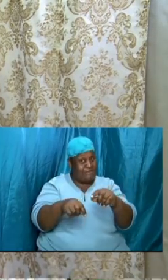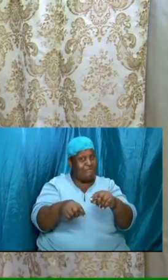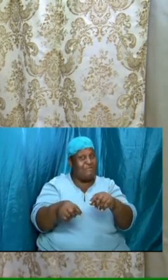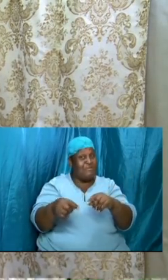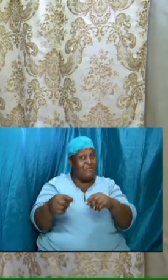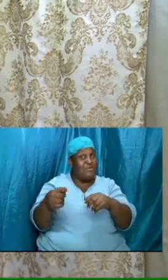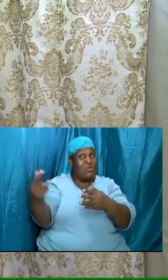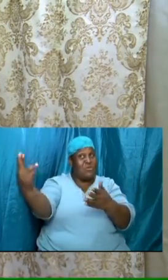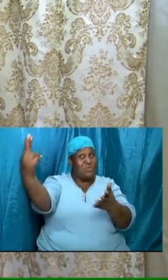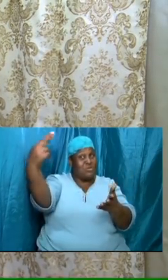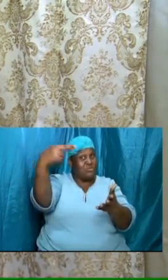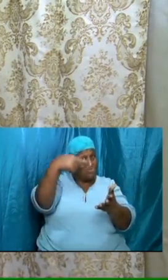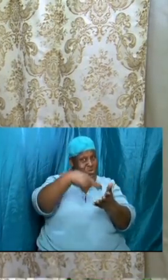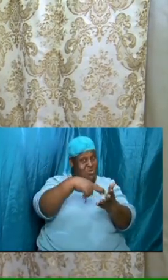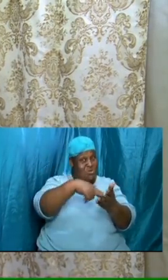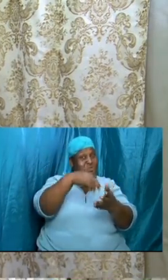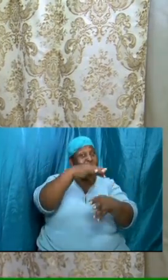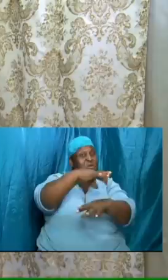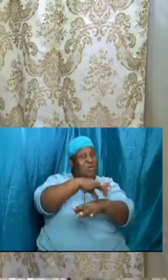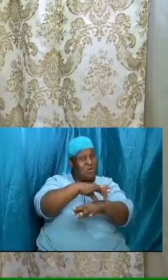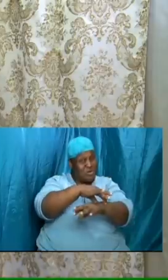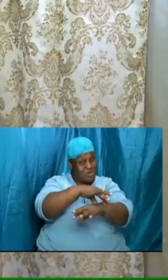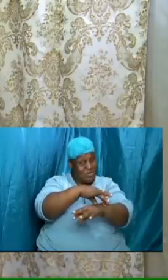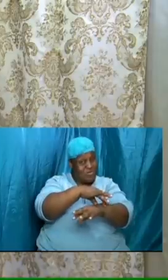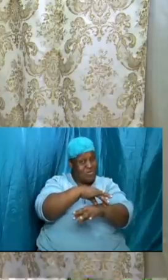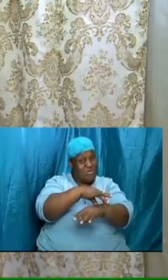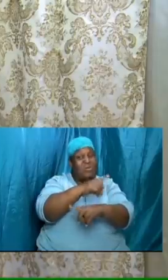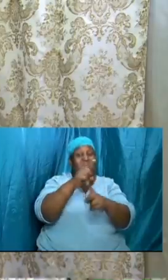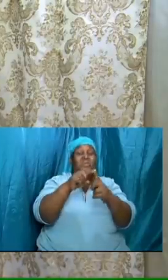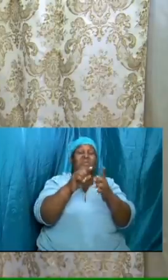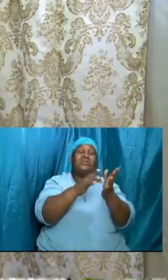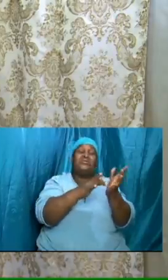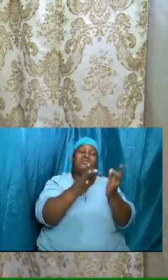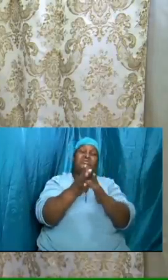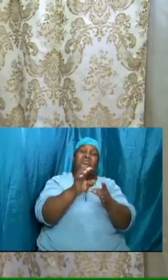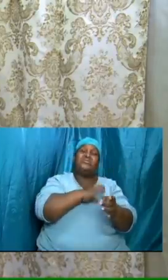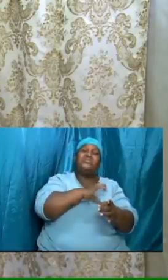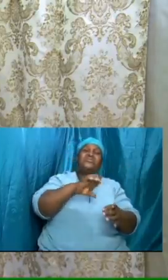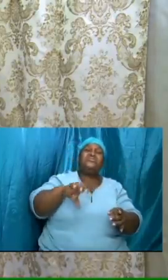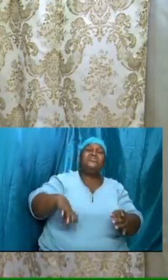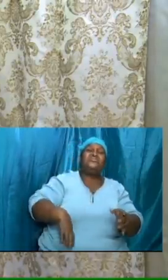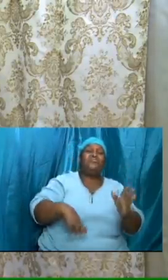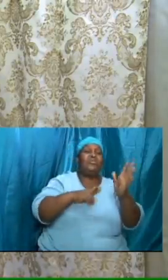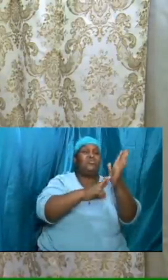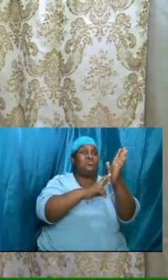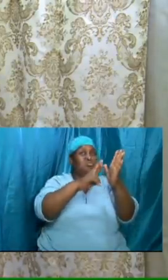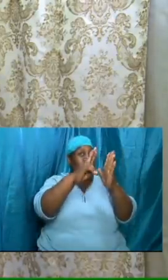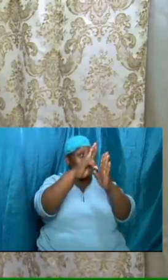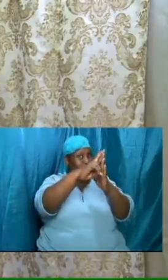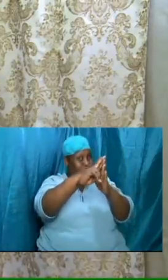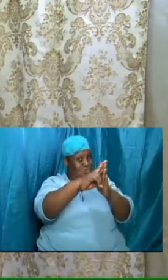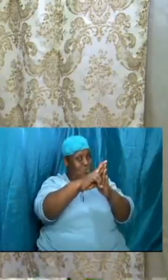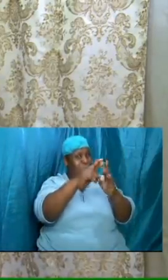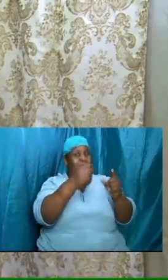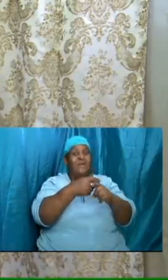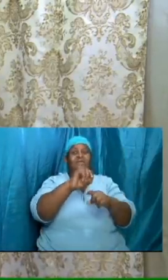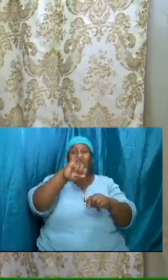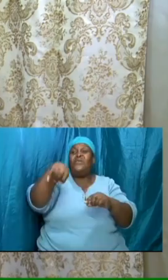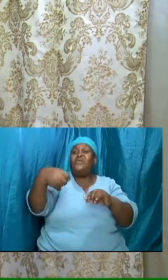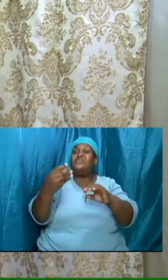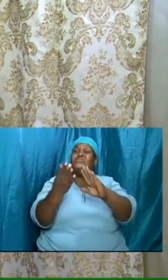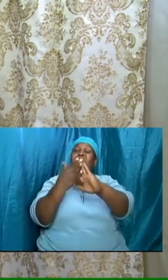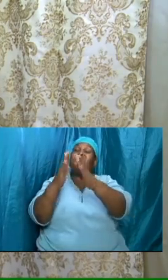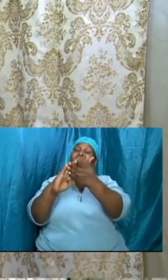age that age when jesus christ rules right from jerusalem sitting upon the